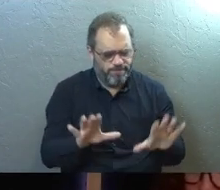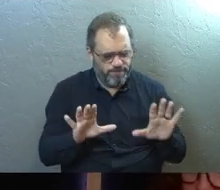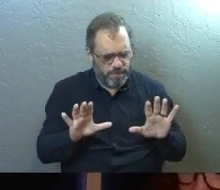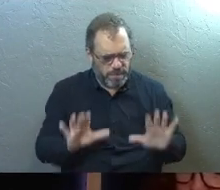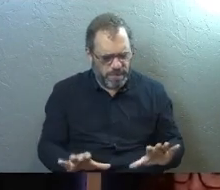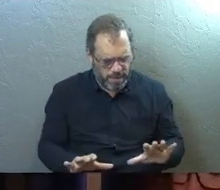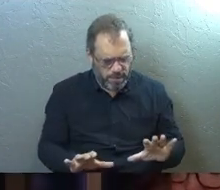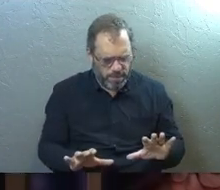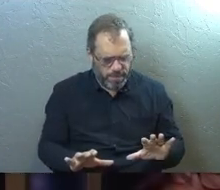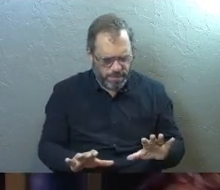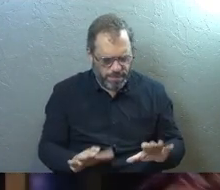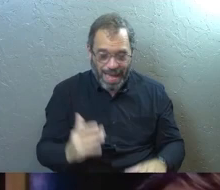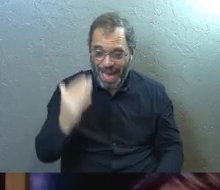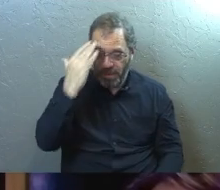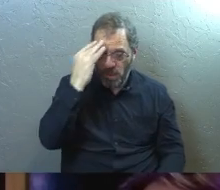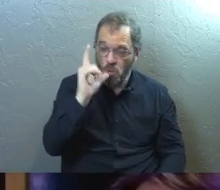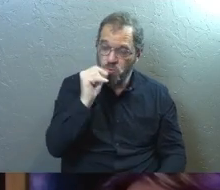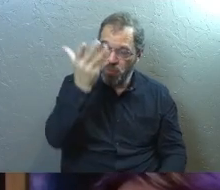We're going know that you're God.